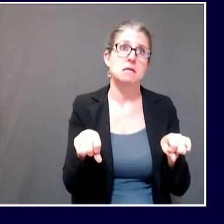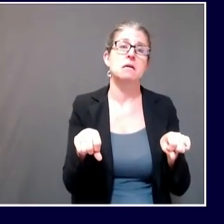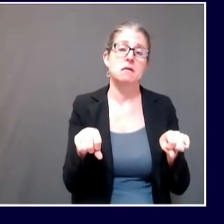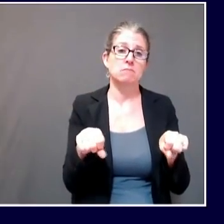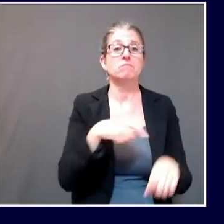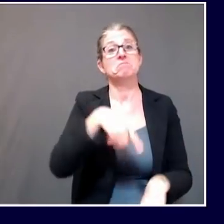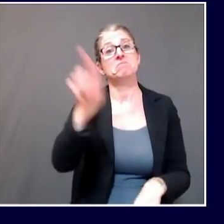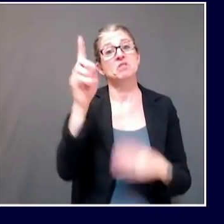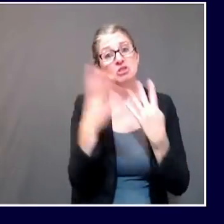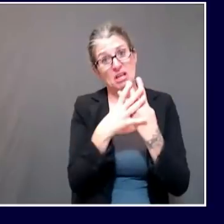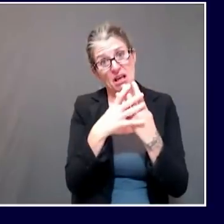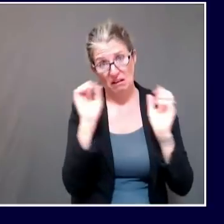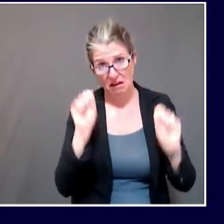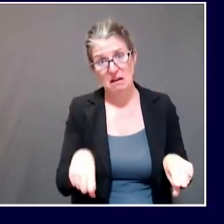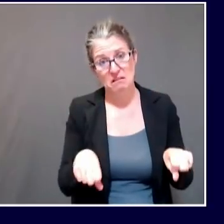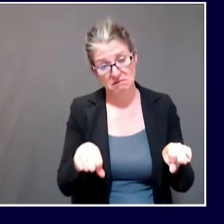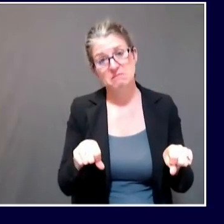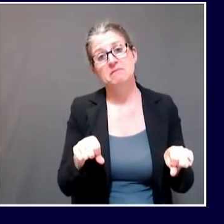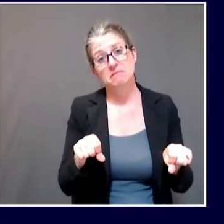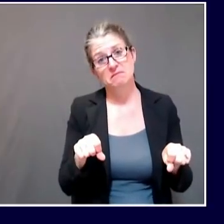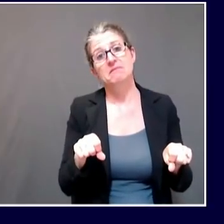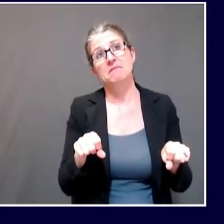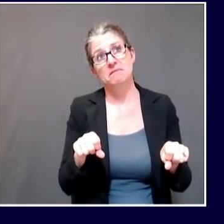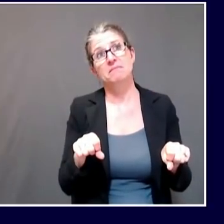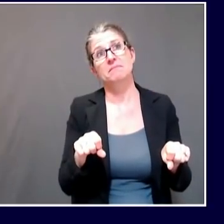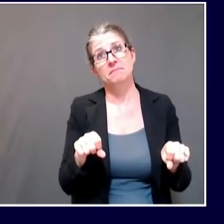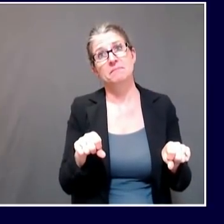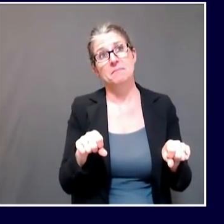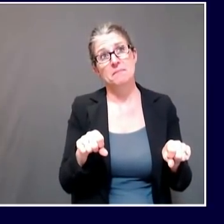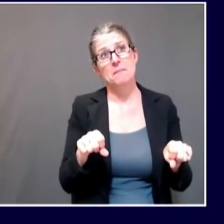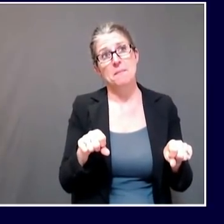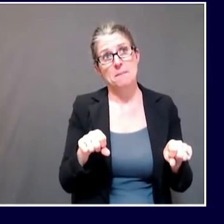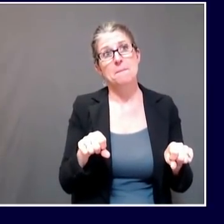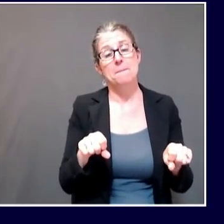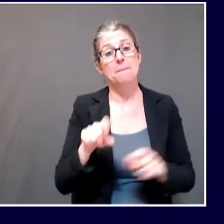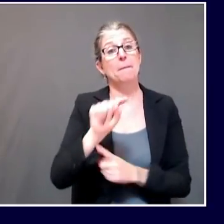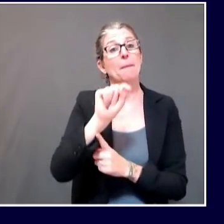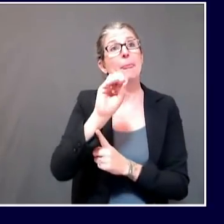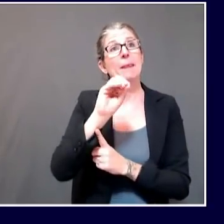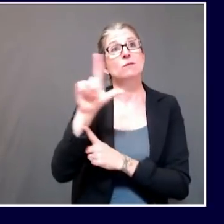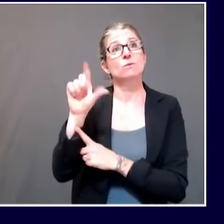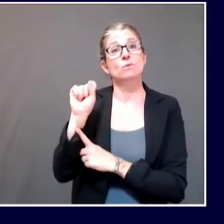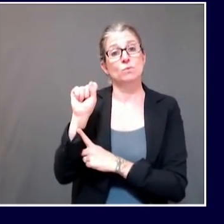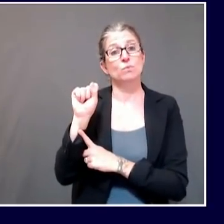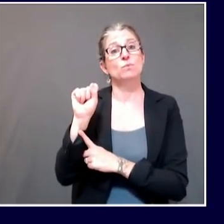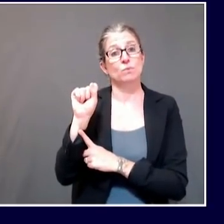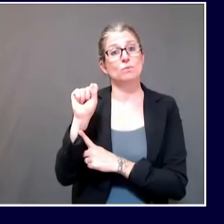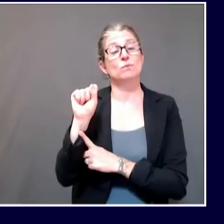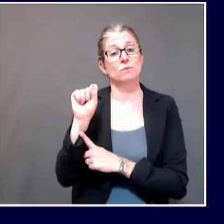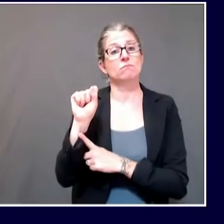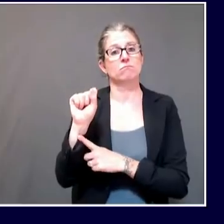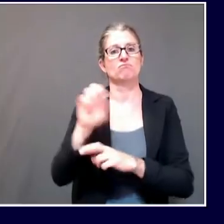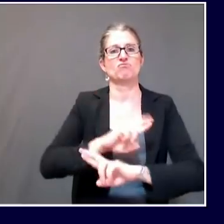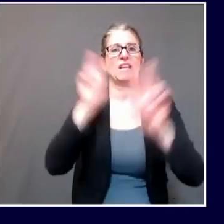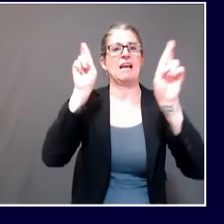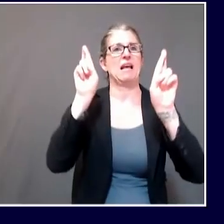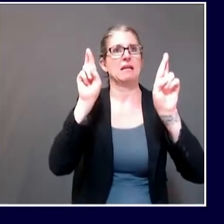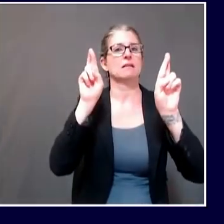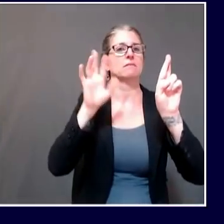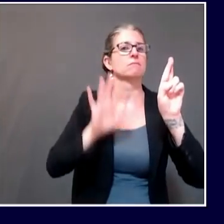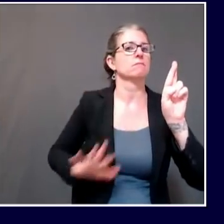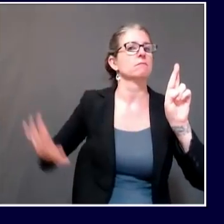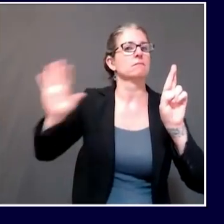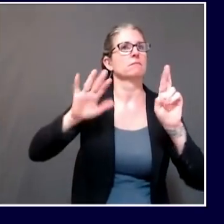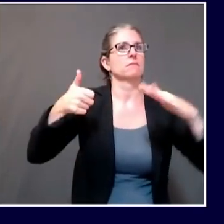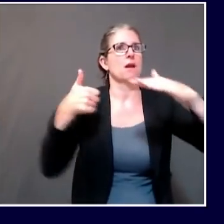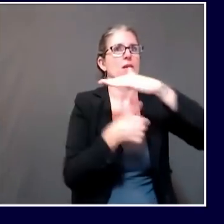enforcement tools that the state does have. Those are primarily used though in the event that we know something is going